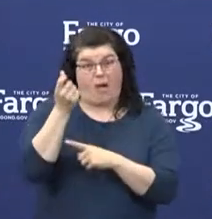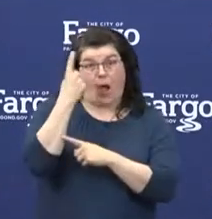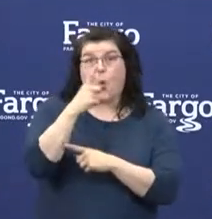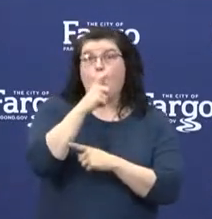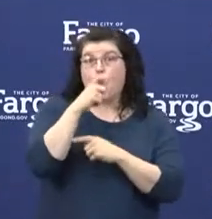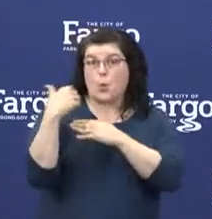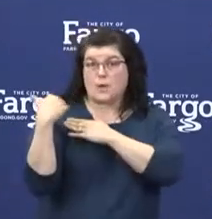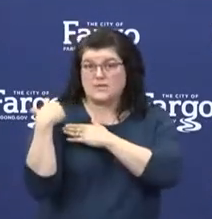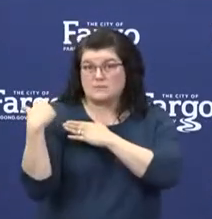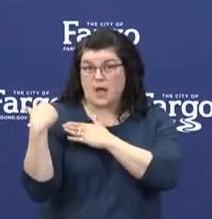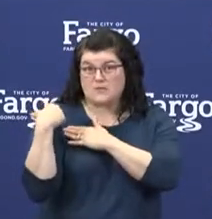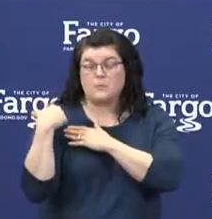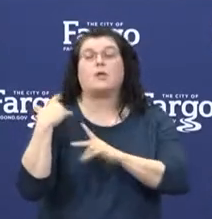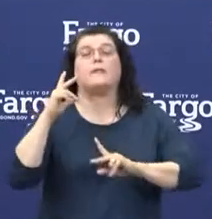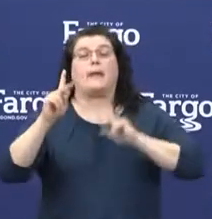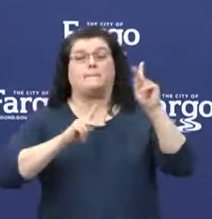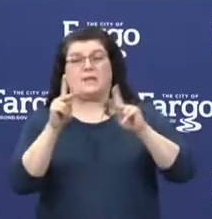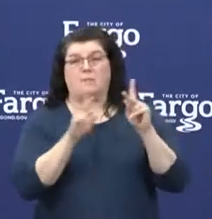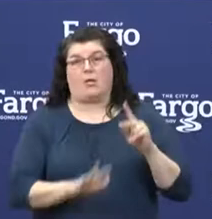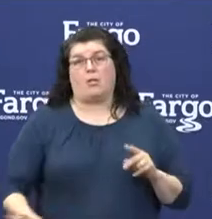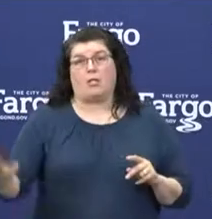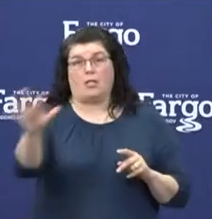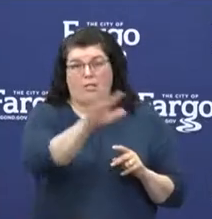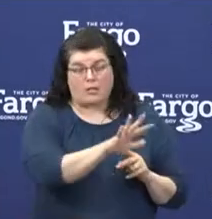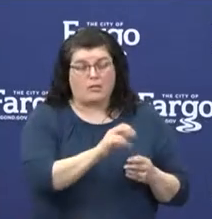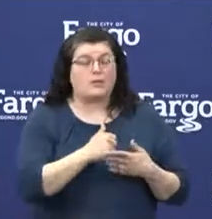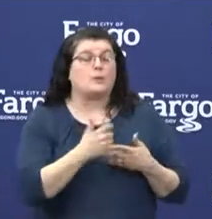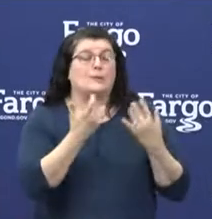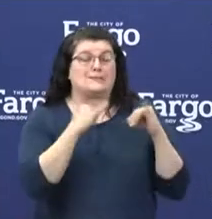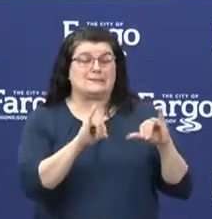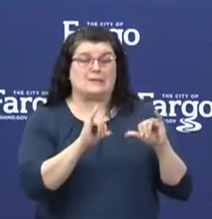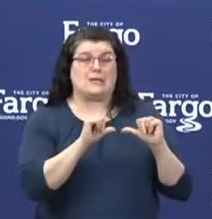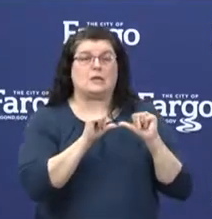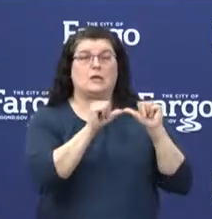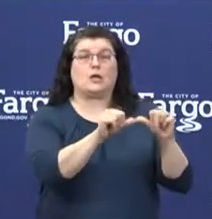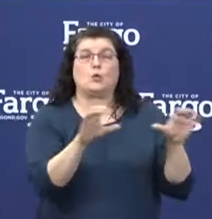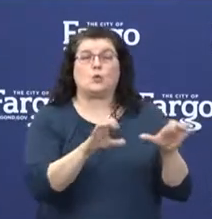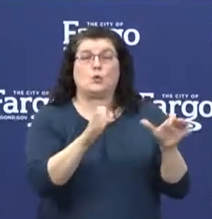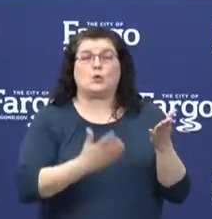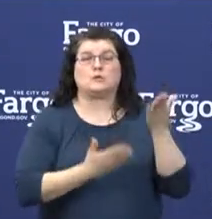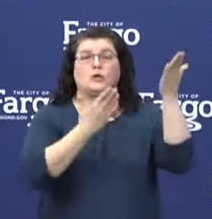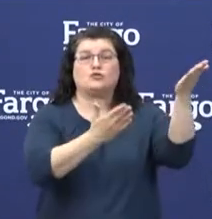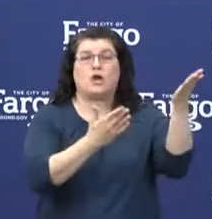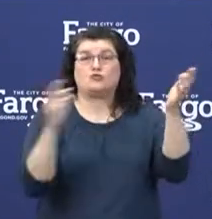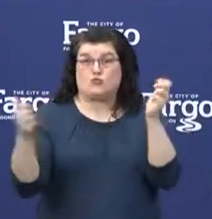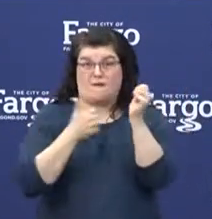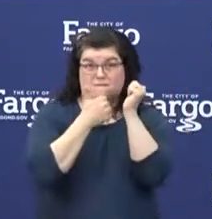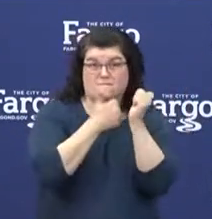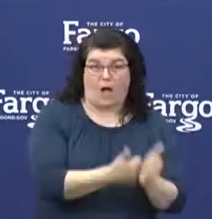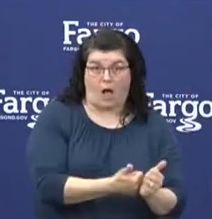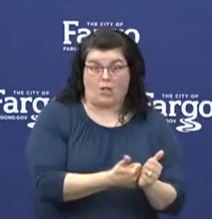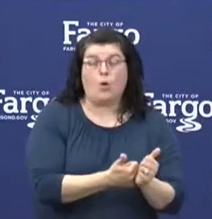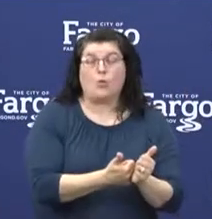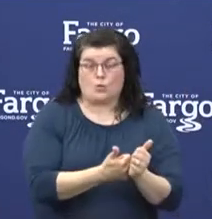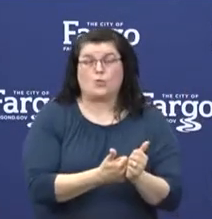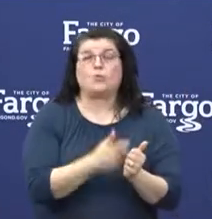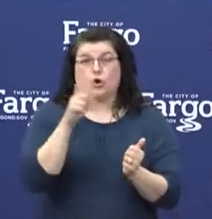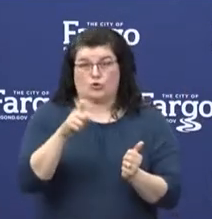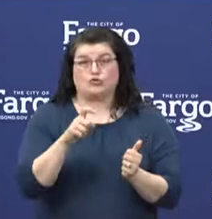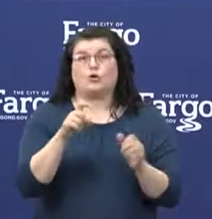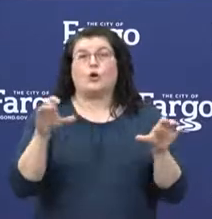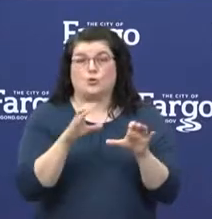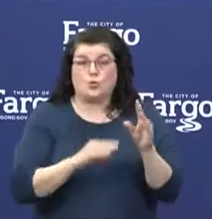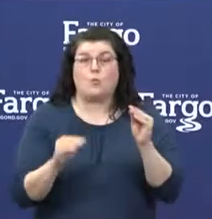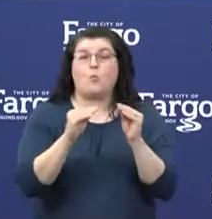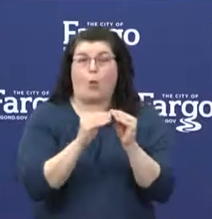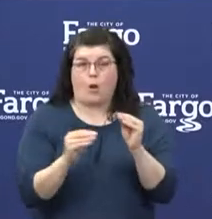determine when we reopen further. If we continue to do the suggestions we've all given you, we should be able to more and more as